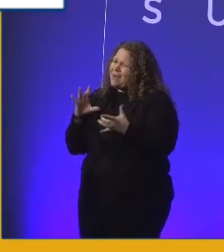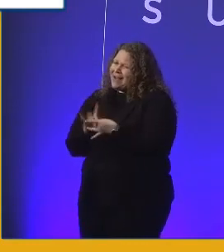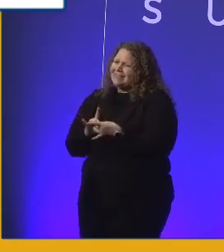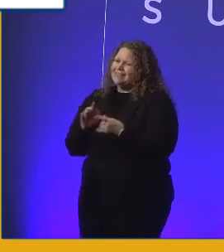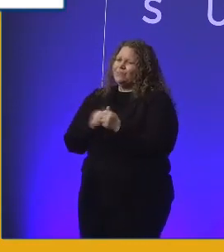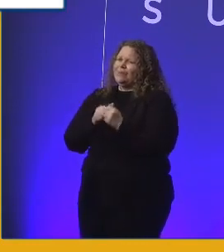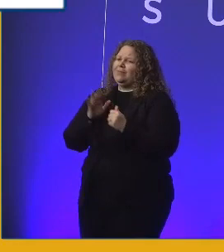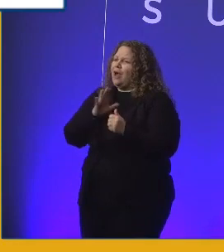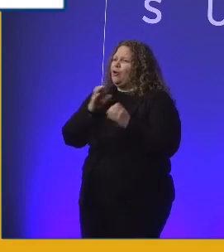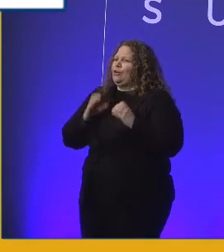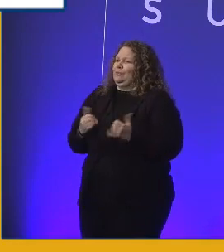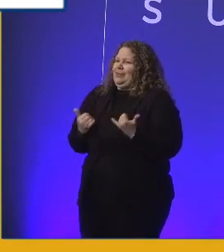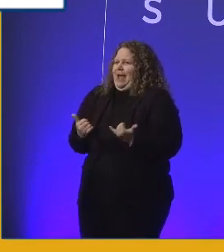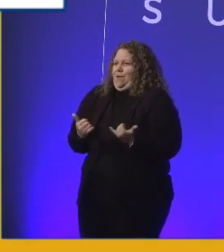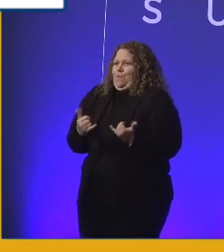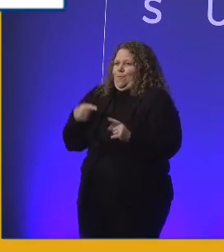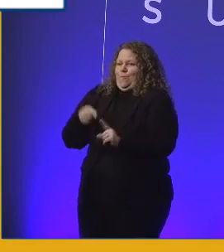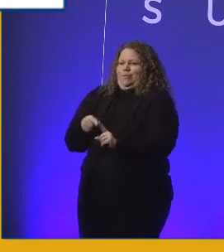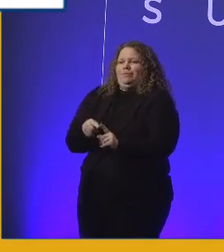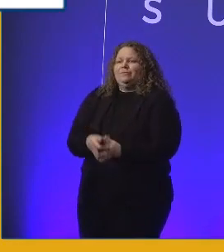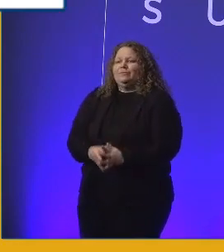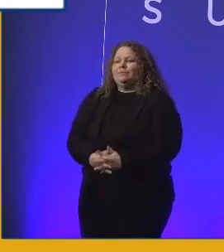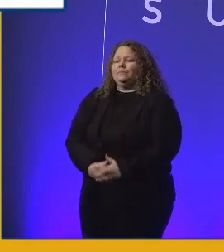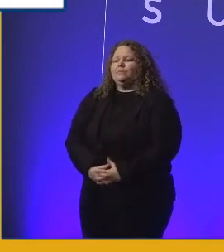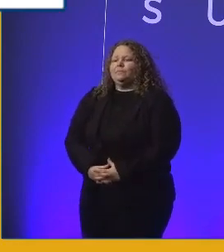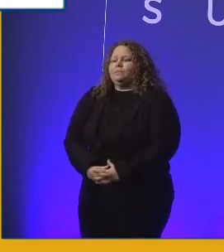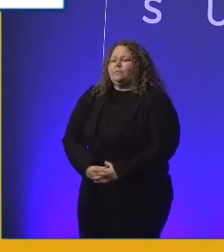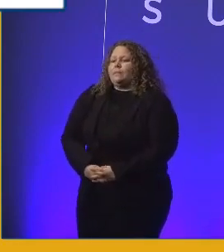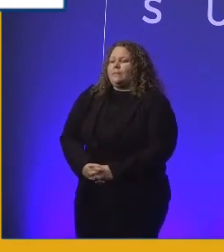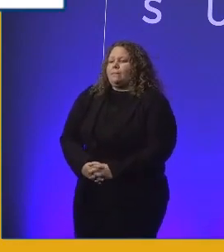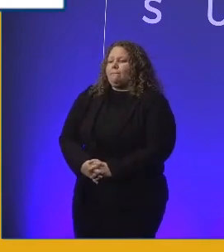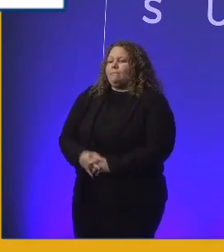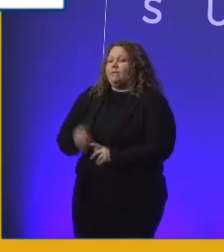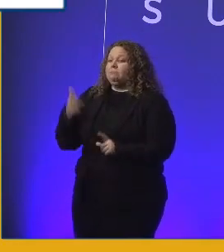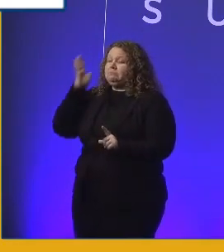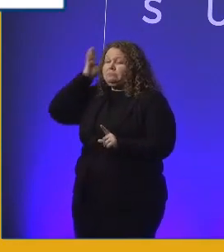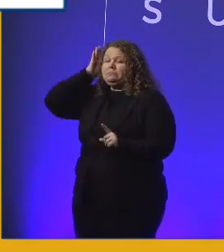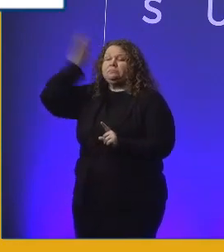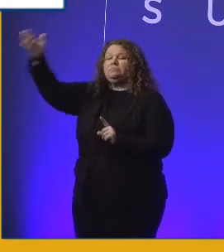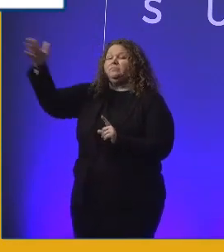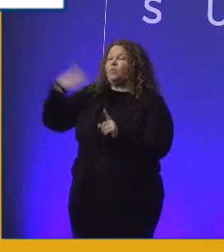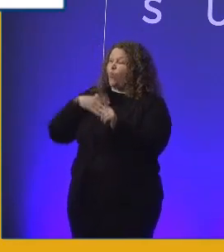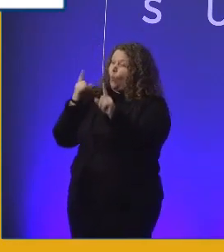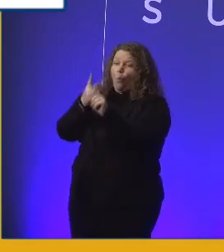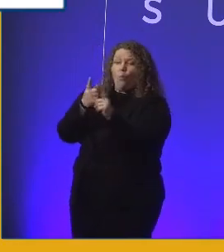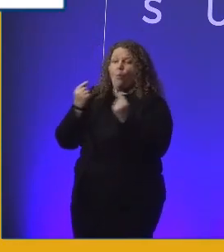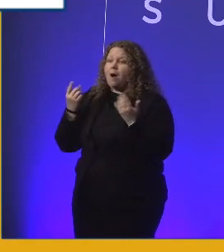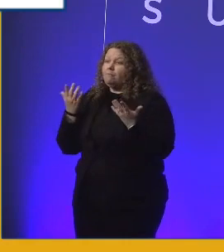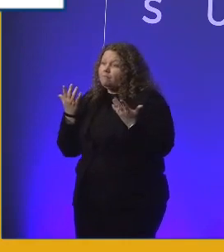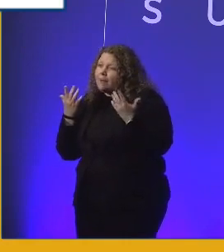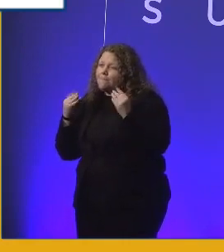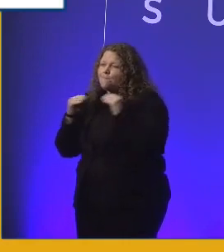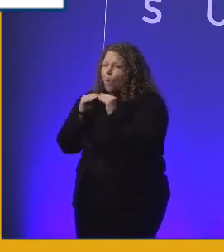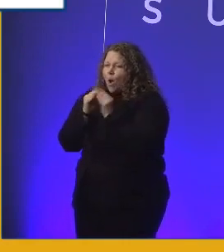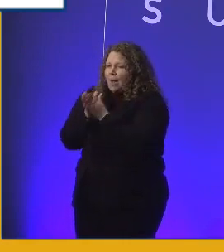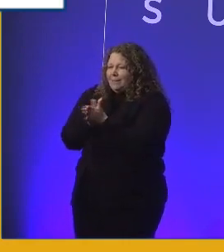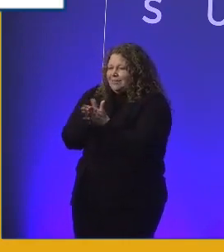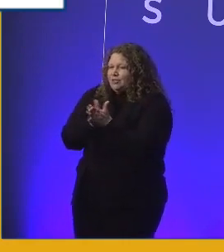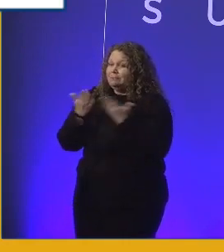Ultimately, though, we'd like to be even more ambitious. And we'd like to see what a difference we can make across government.